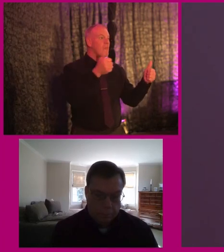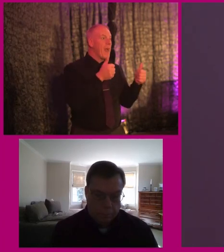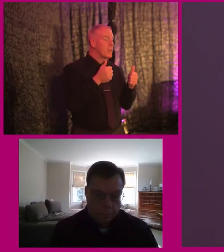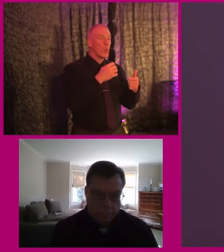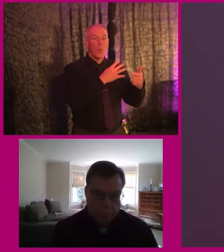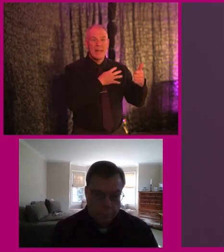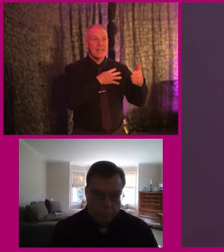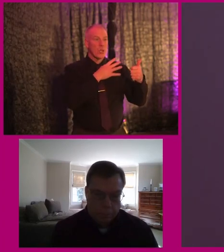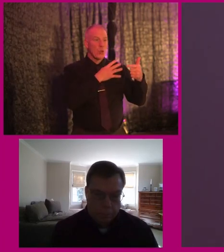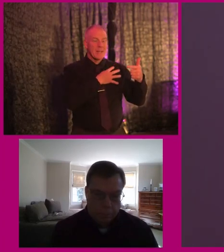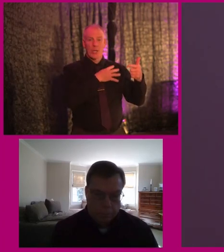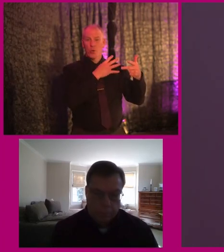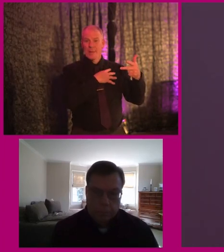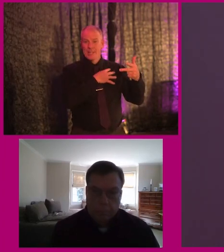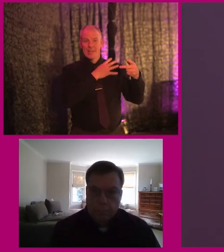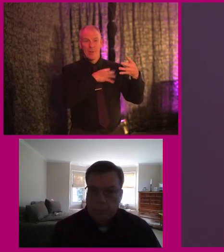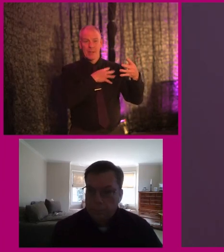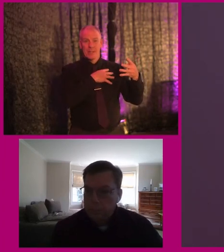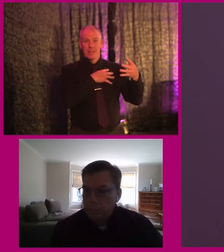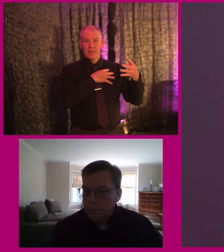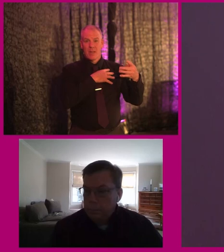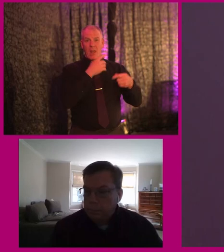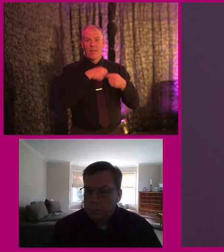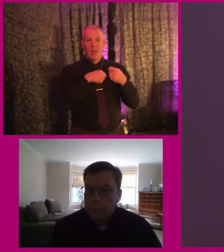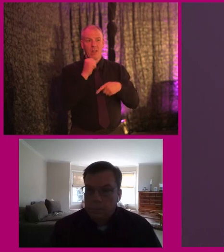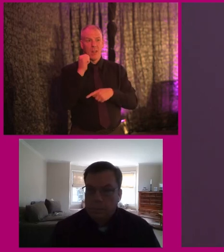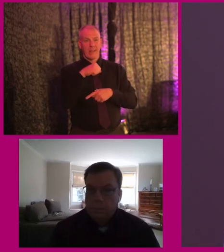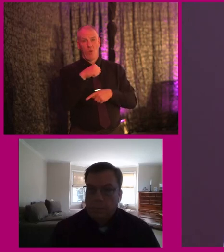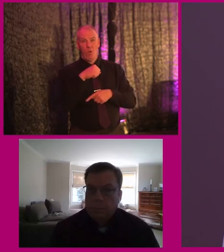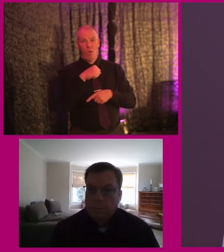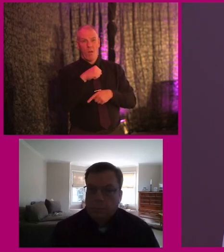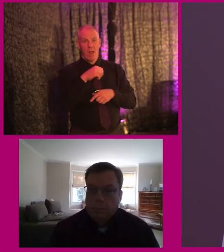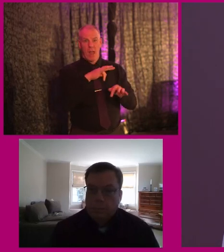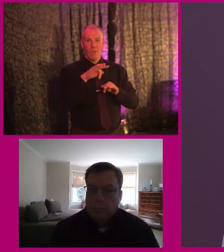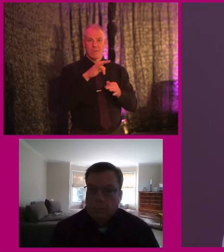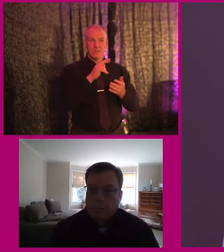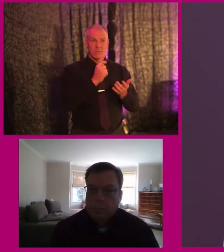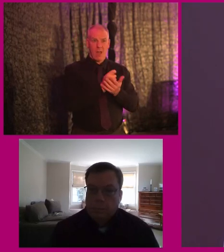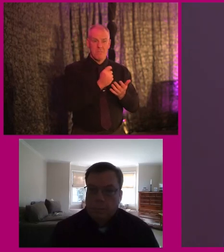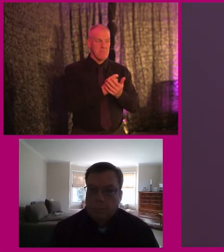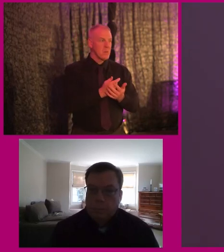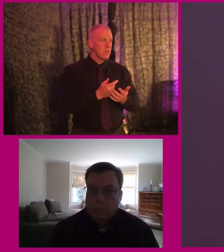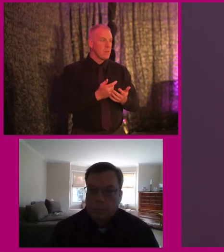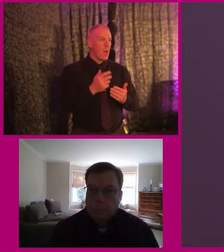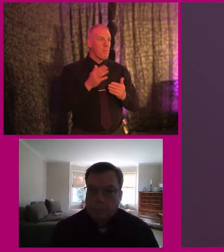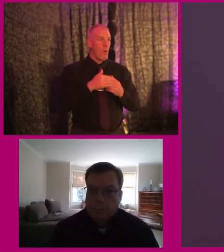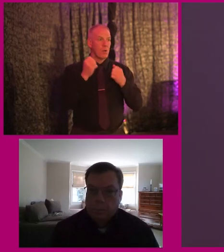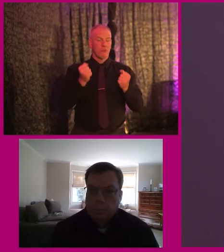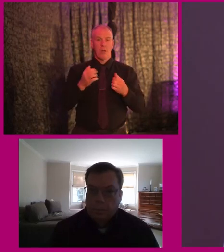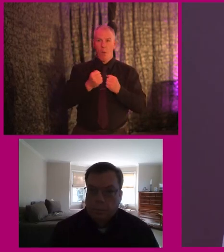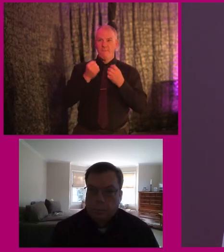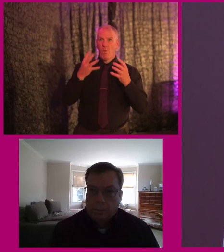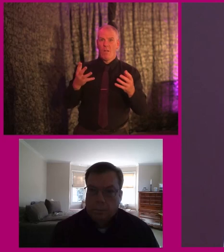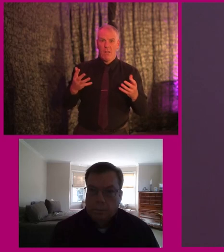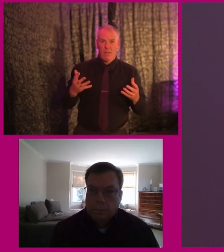we all pull forward our points, but we're ignored. That's the point. We need to get stronger, need to get more vocal. Like,